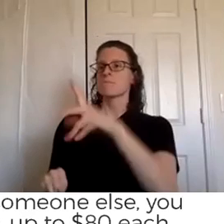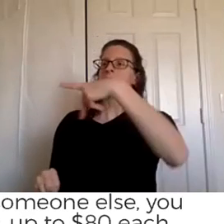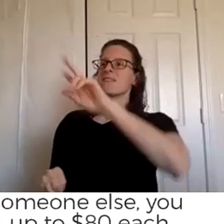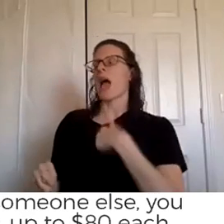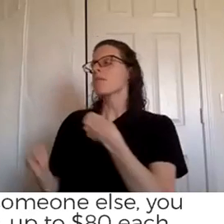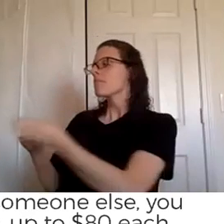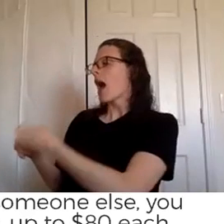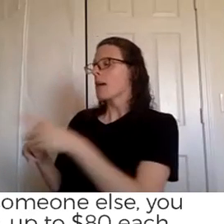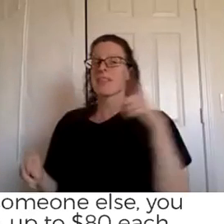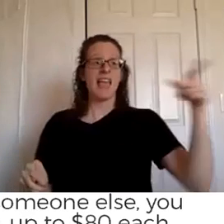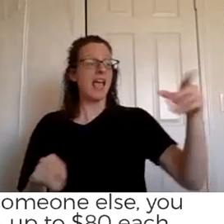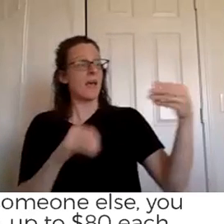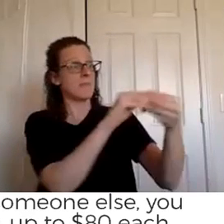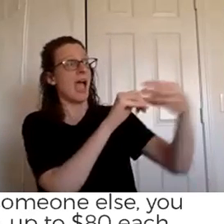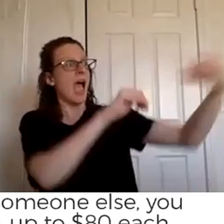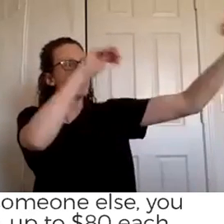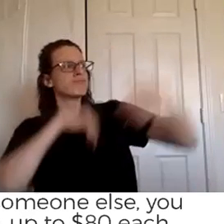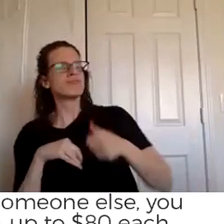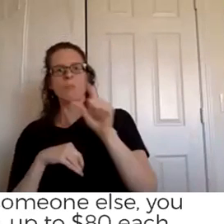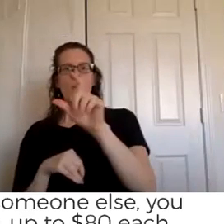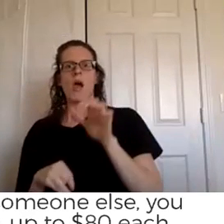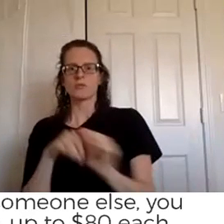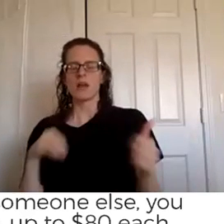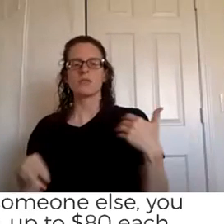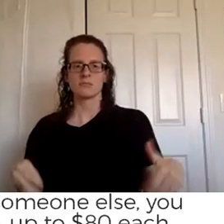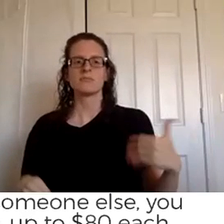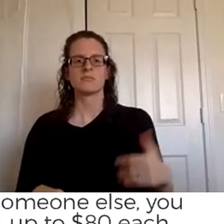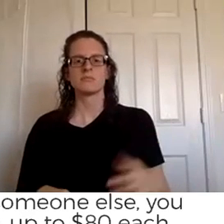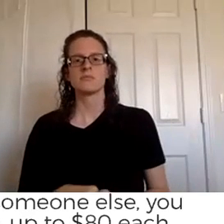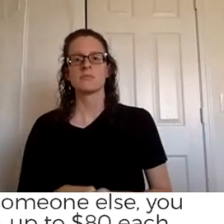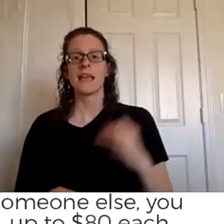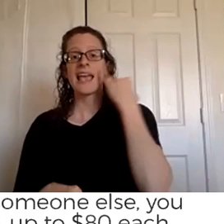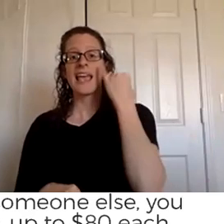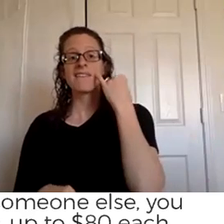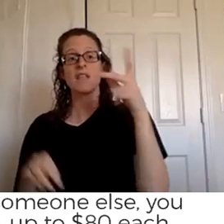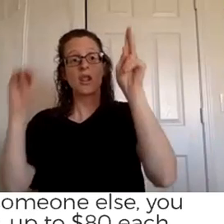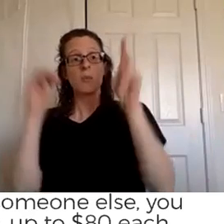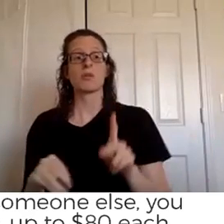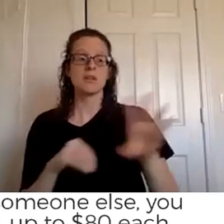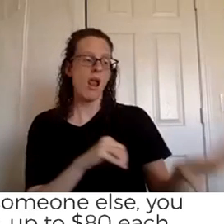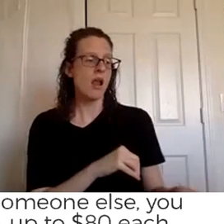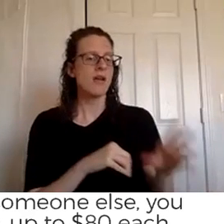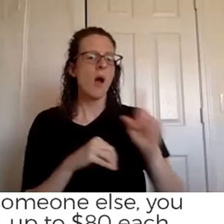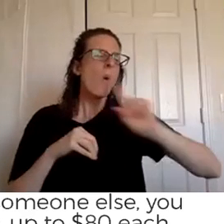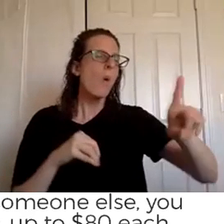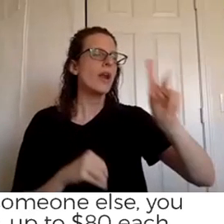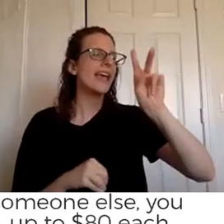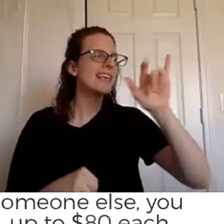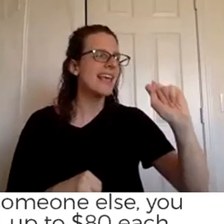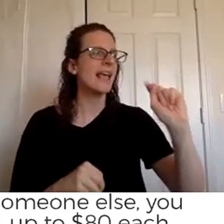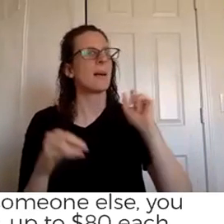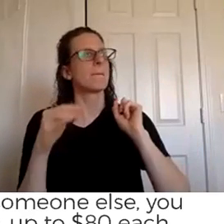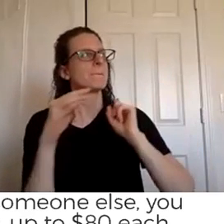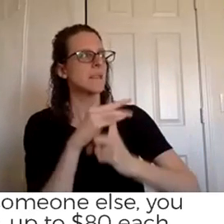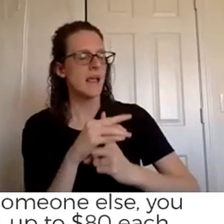to get that so um if the person um adds more to their order let's say they get the premium starter